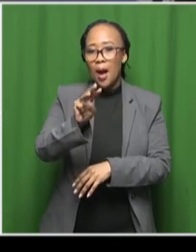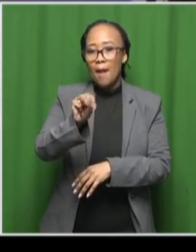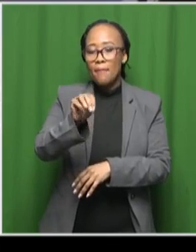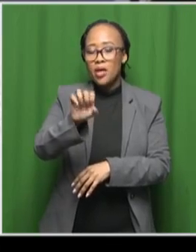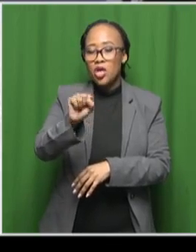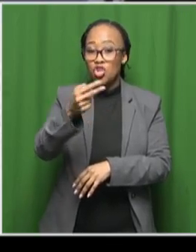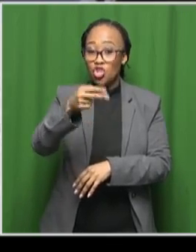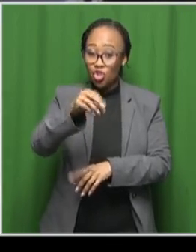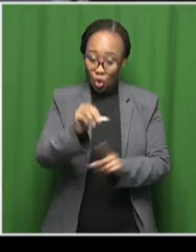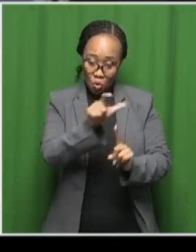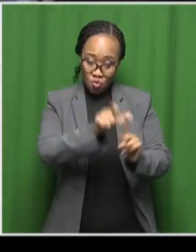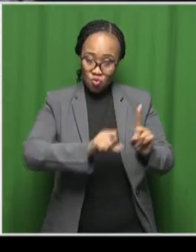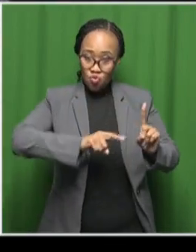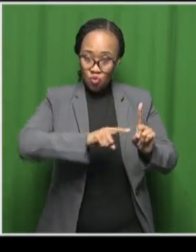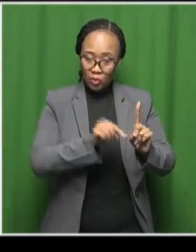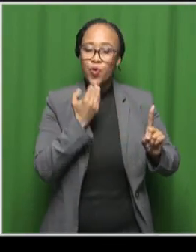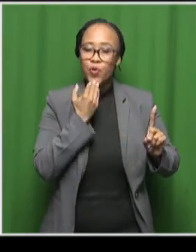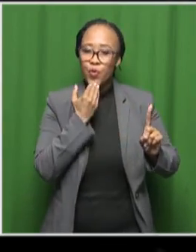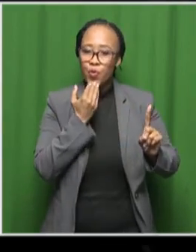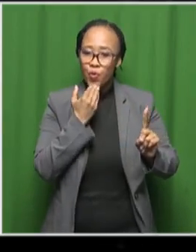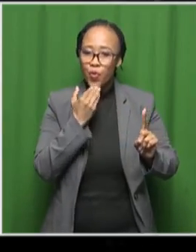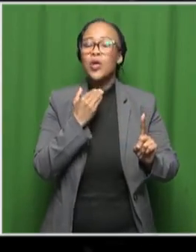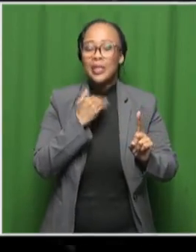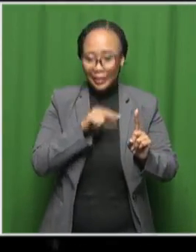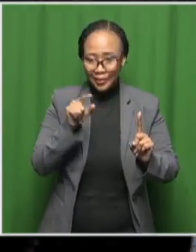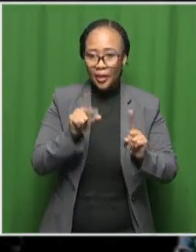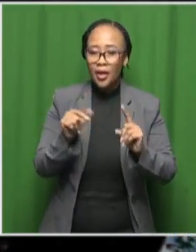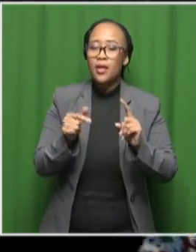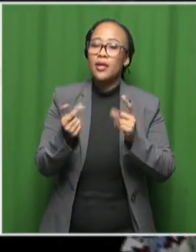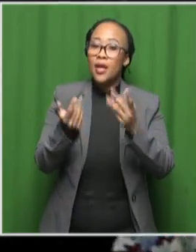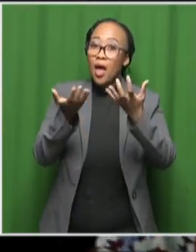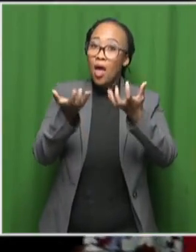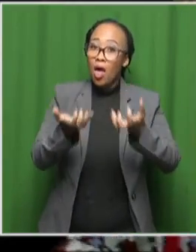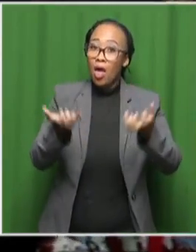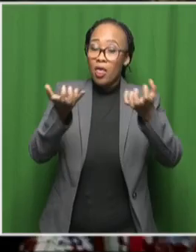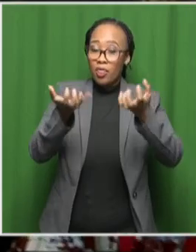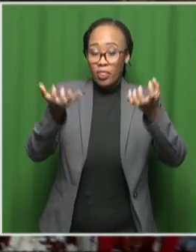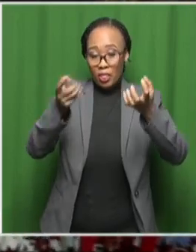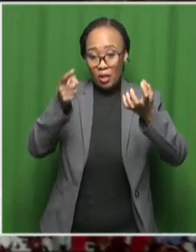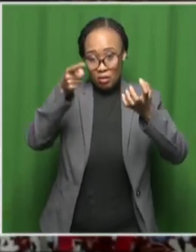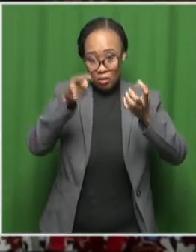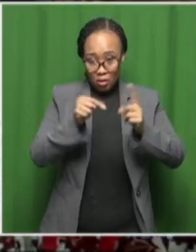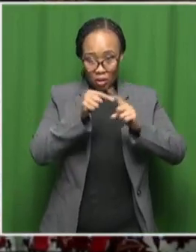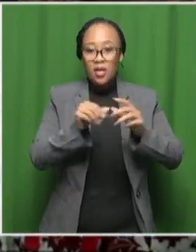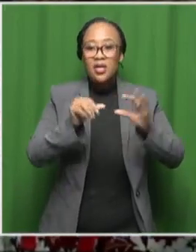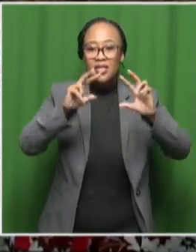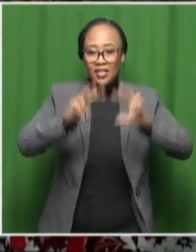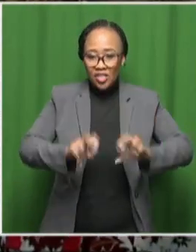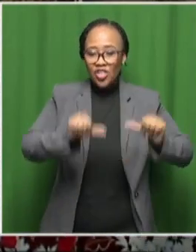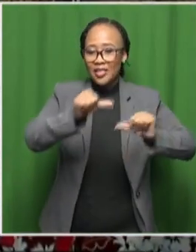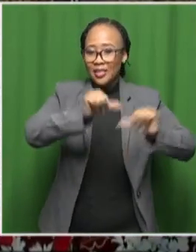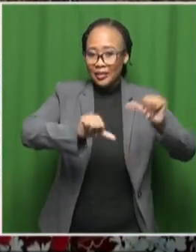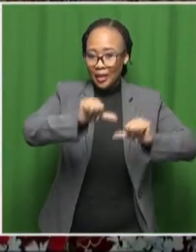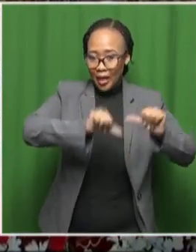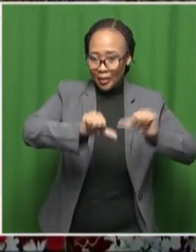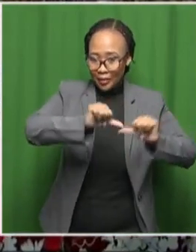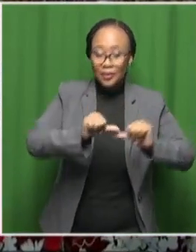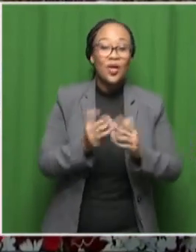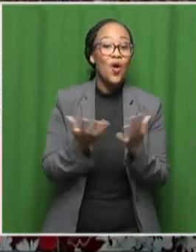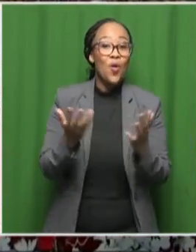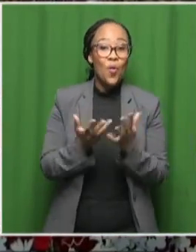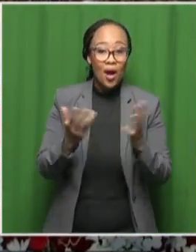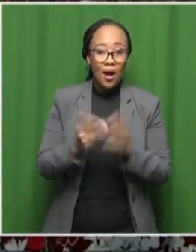astronomy research scientist at the IAU's office of astronomy for education in Germany